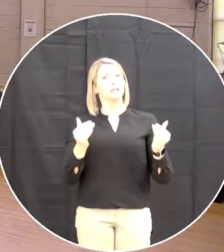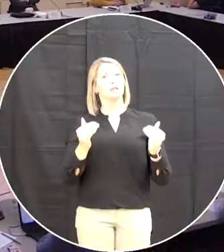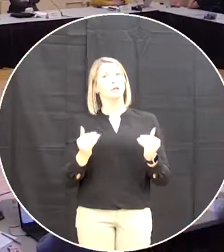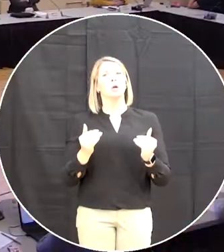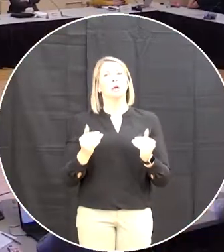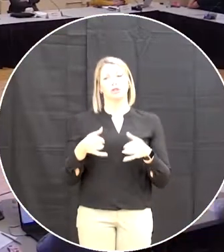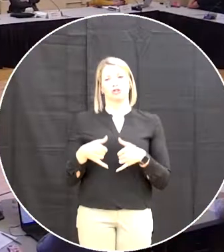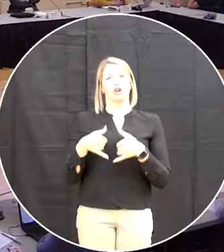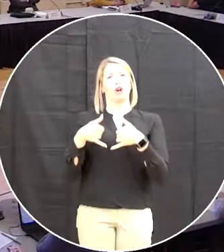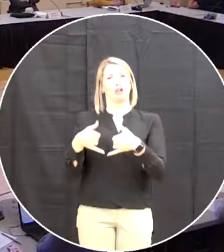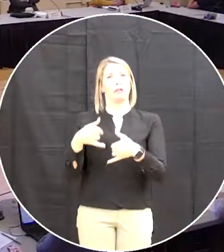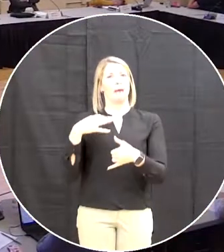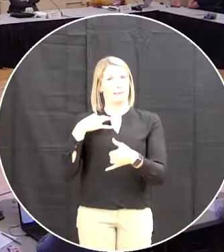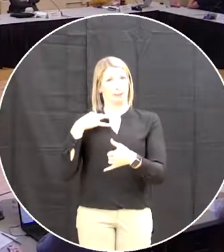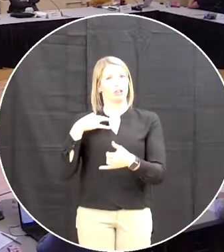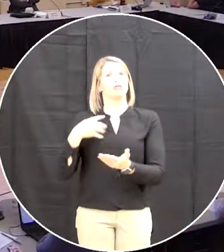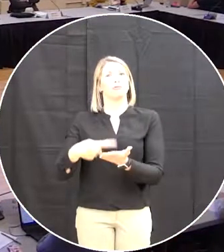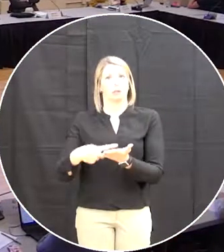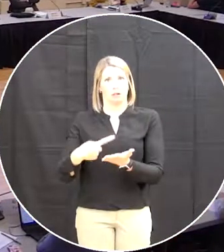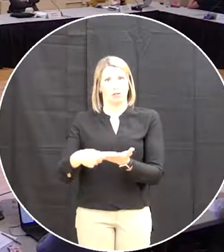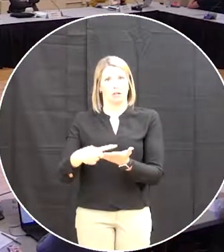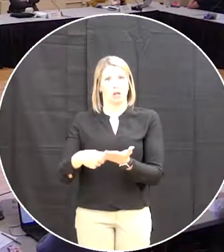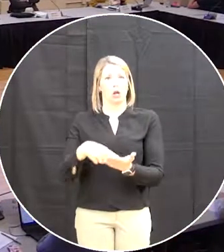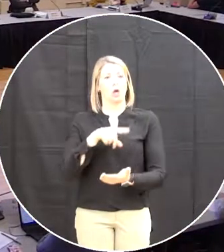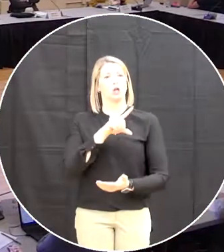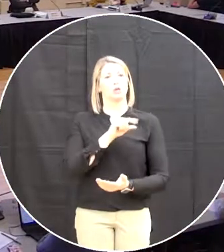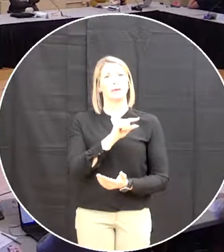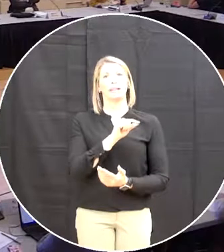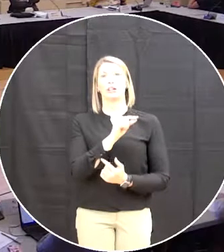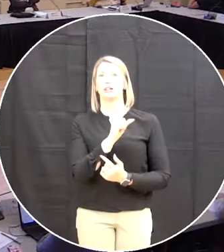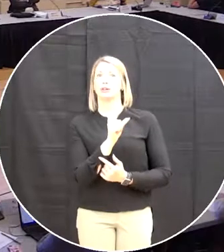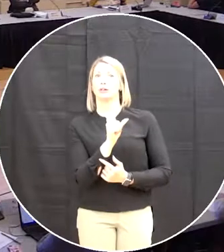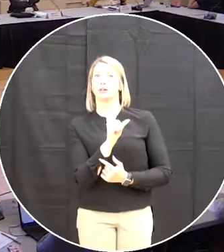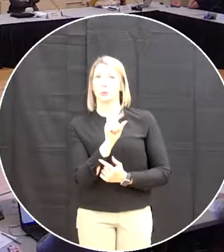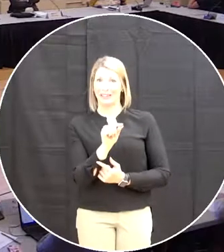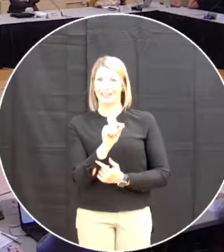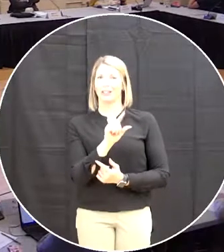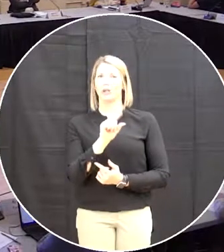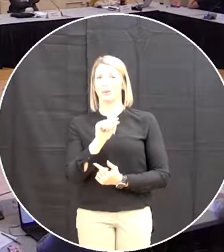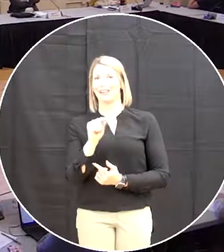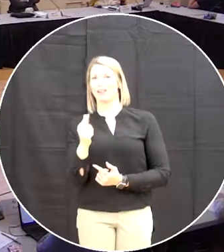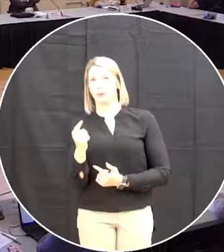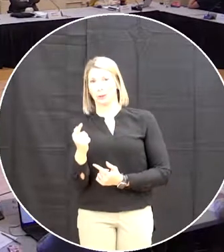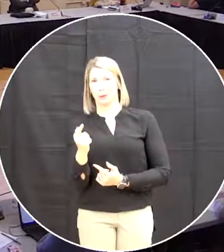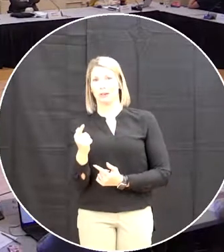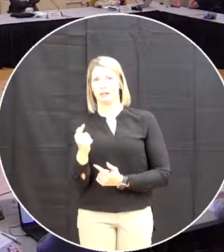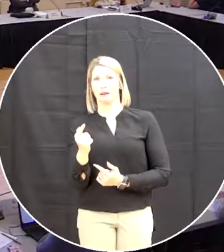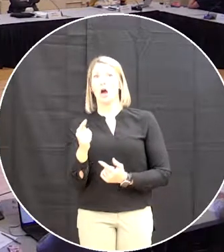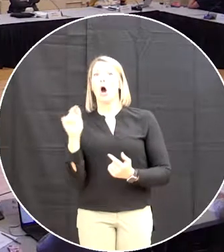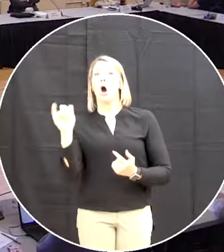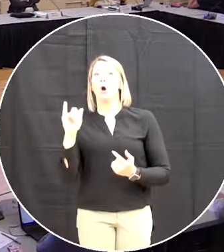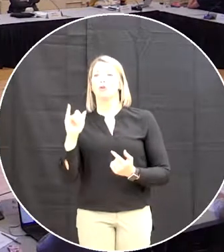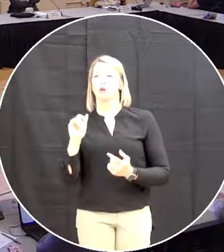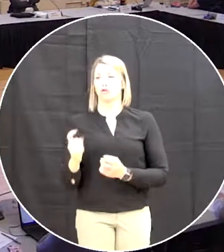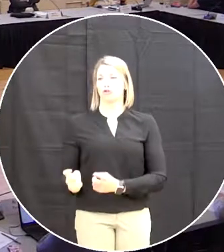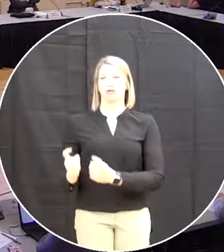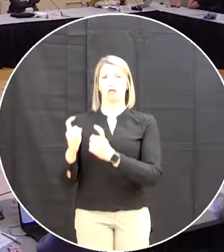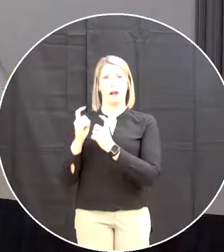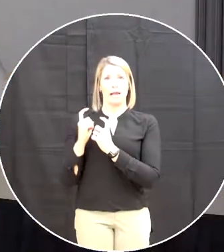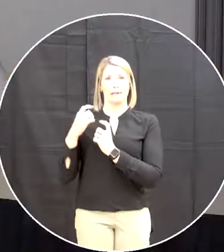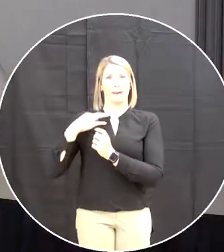for 2021 2020-2021 excuse me and the grant applications for the 2021-22